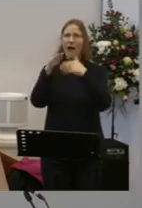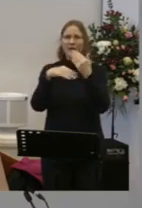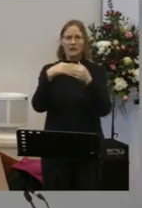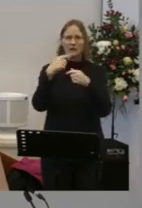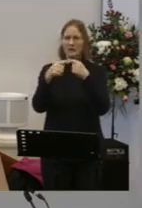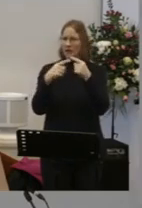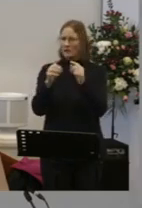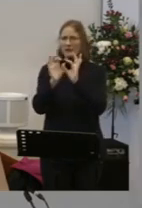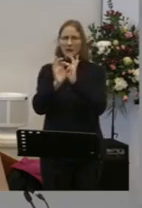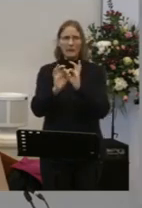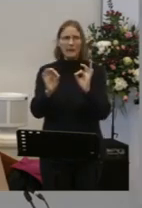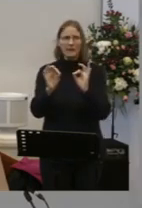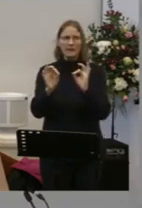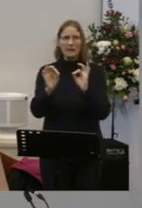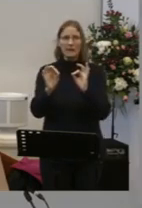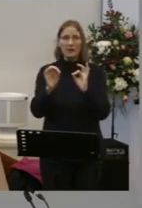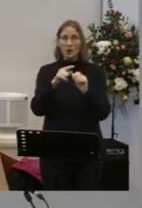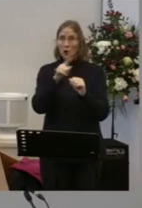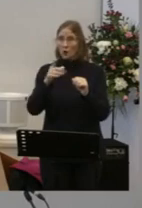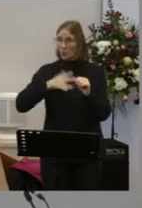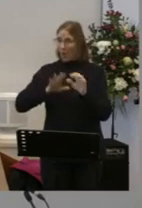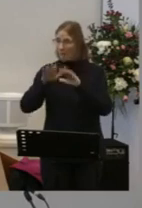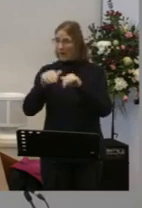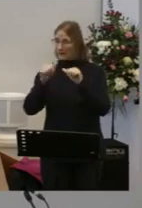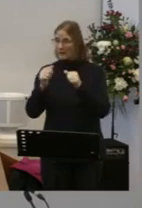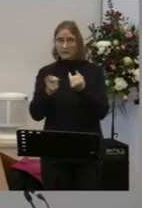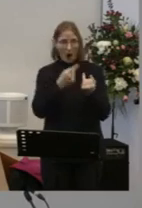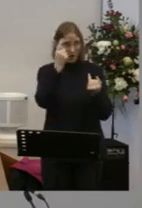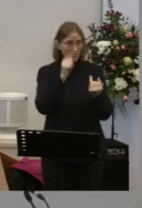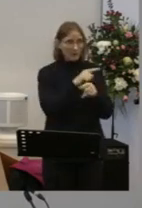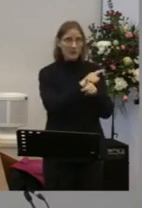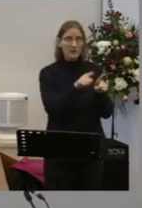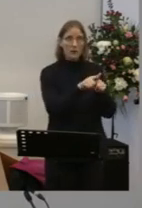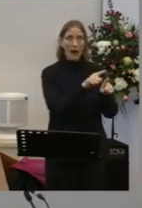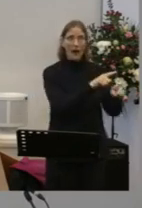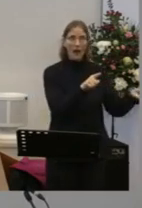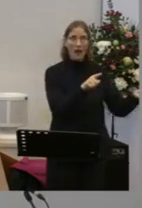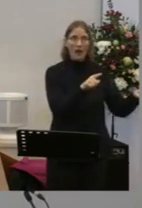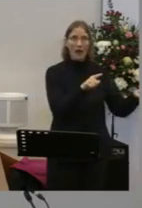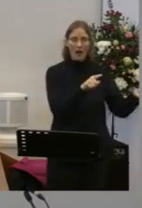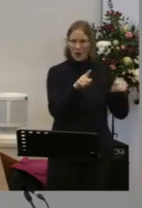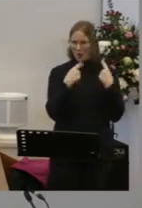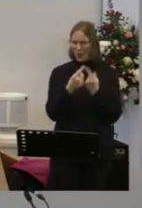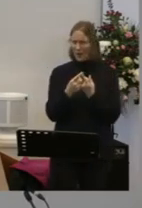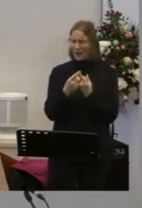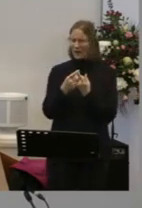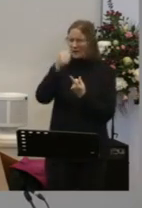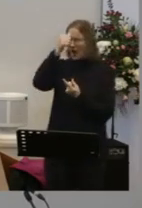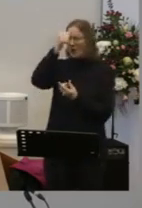Don't you want that for them? The security Of knowing Where you are going